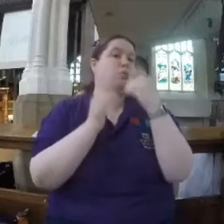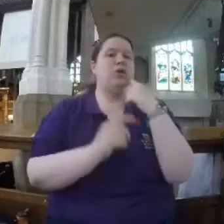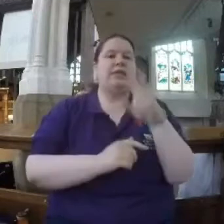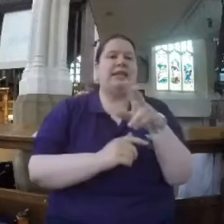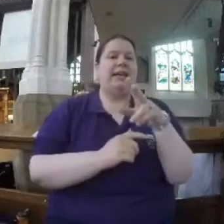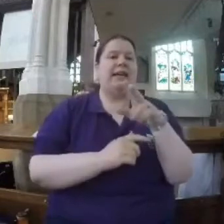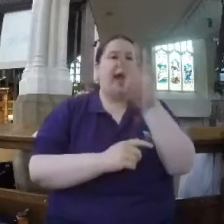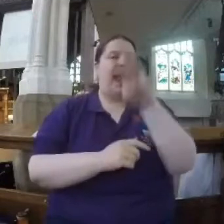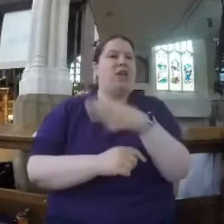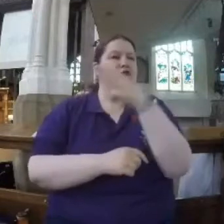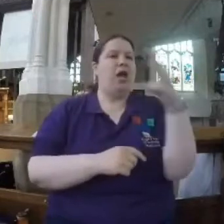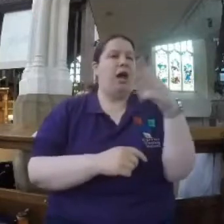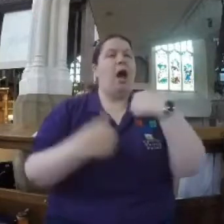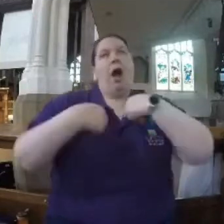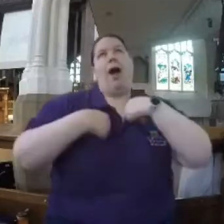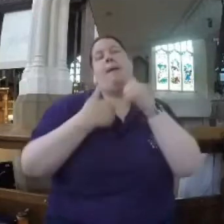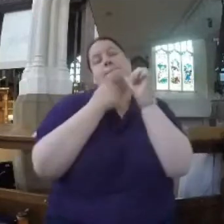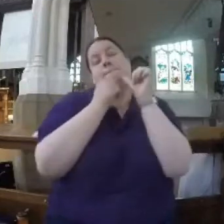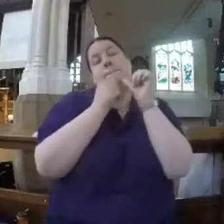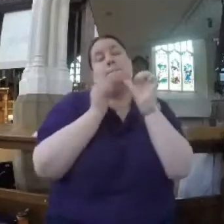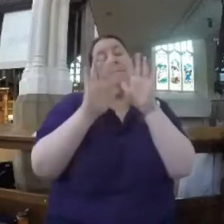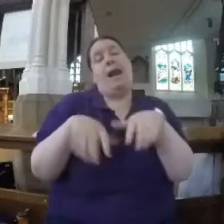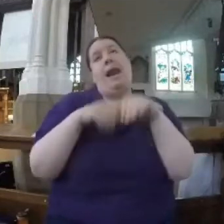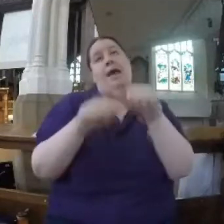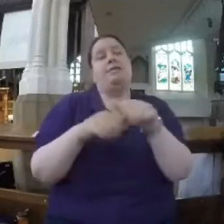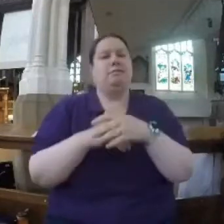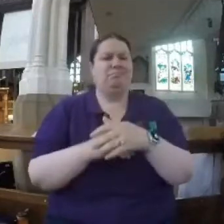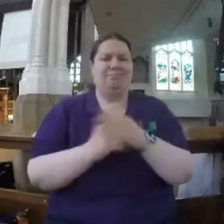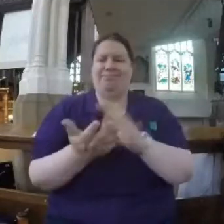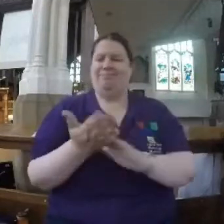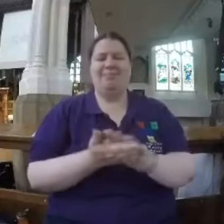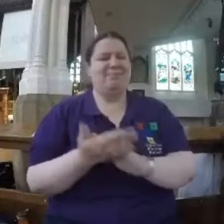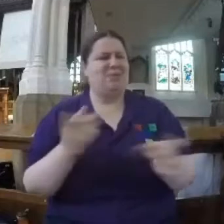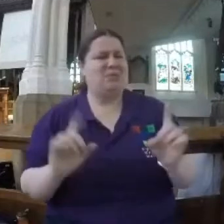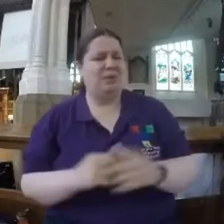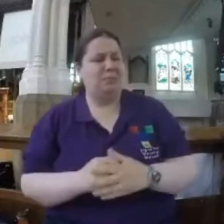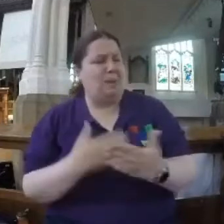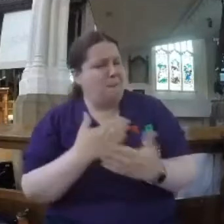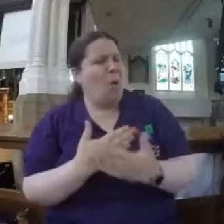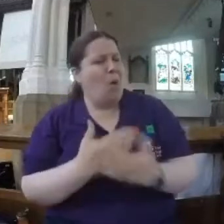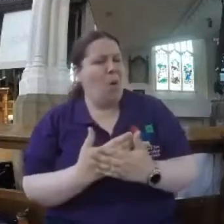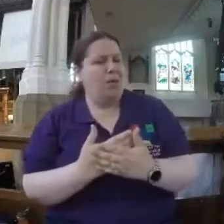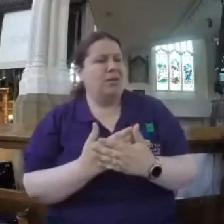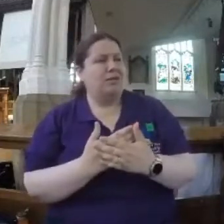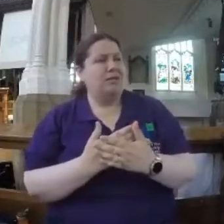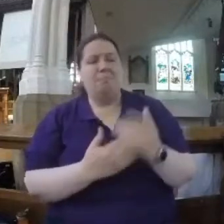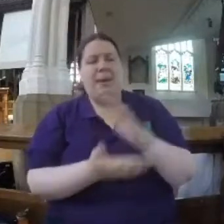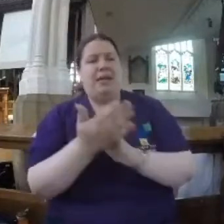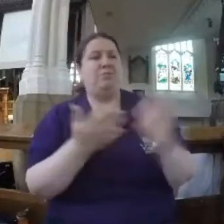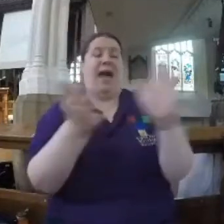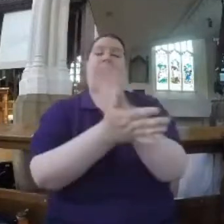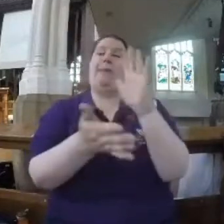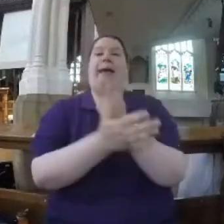really mean? What does it really mean? Well, to be blessed means far more than just being happy.